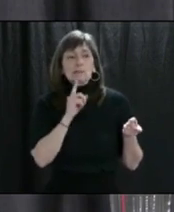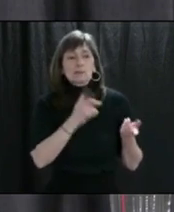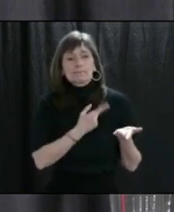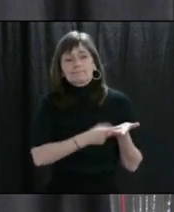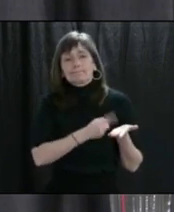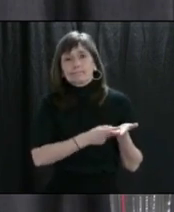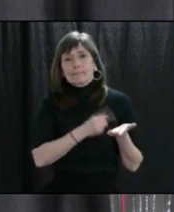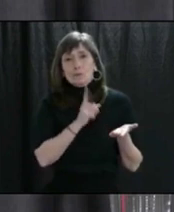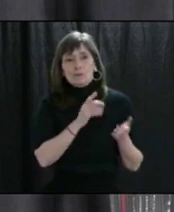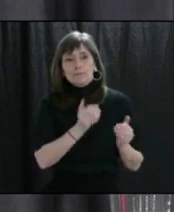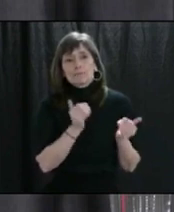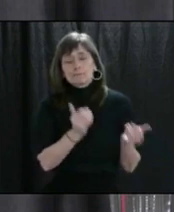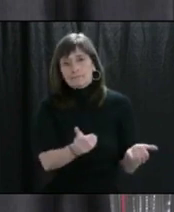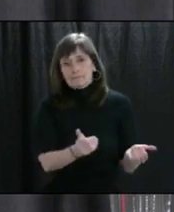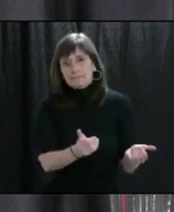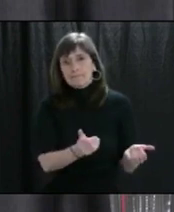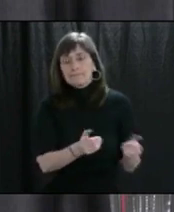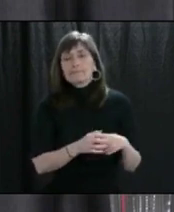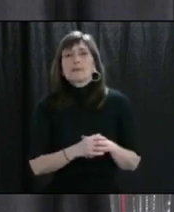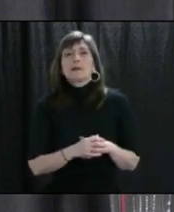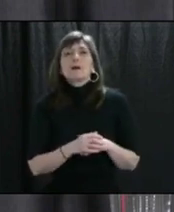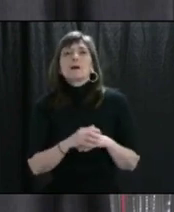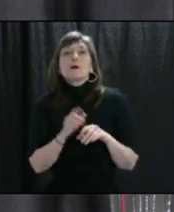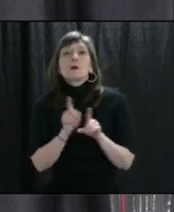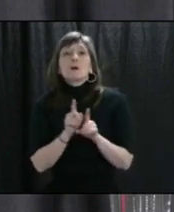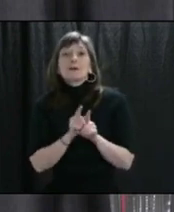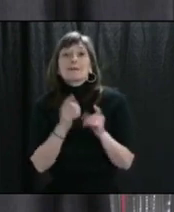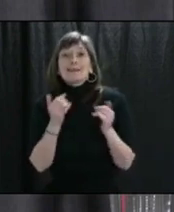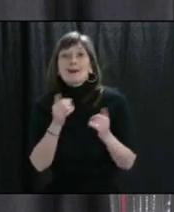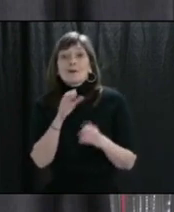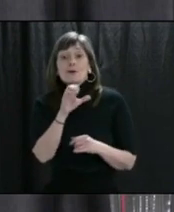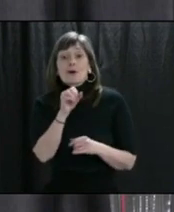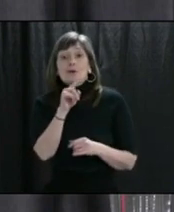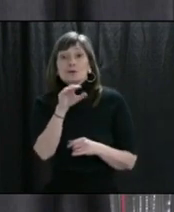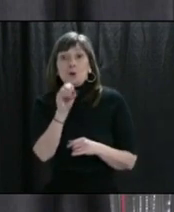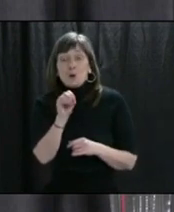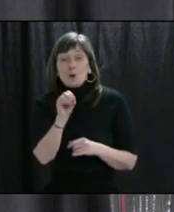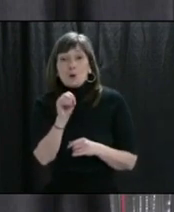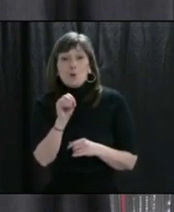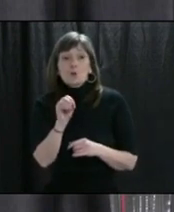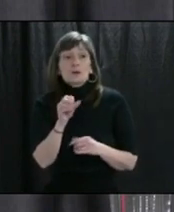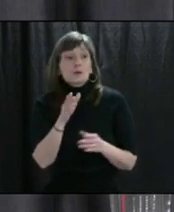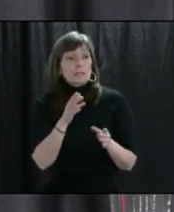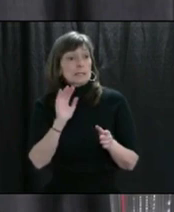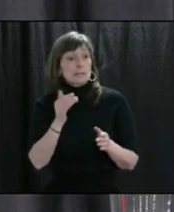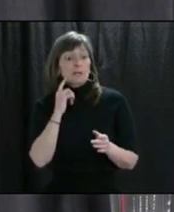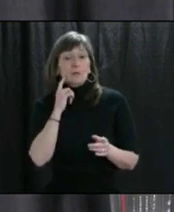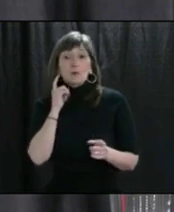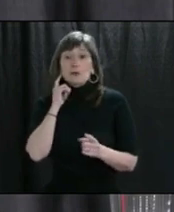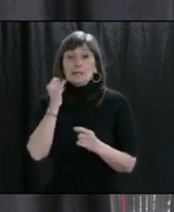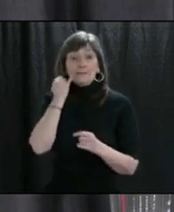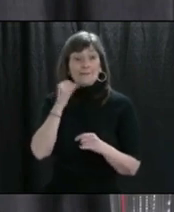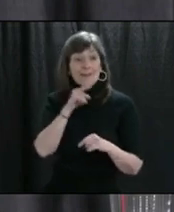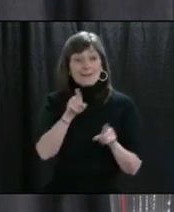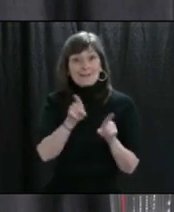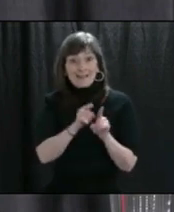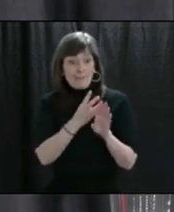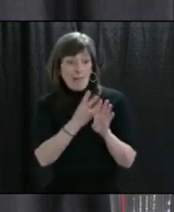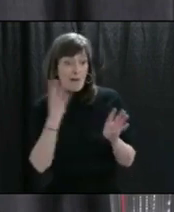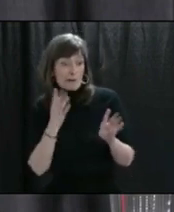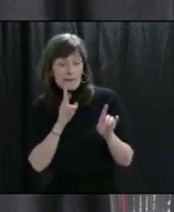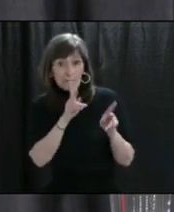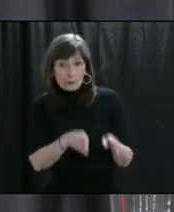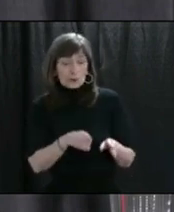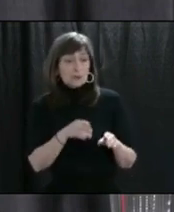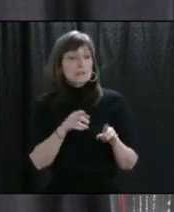And now, just further to that as a follow-up, hearing that Costco is now calling people about Saturday's incident, possibly if they were in the same lineup as this